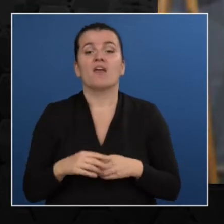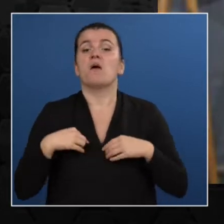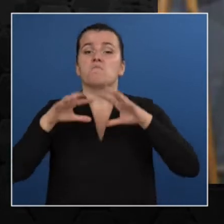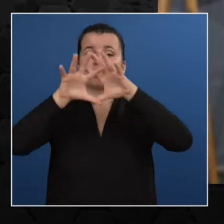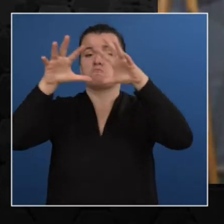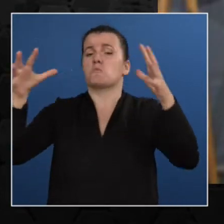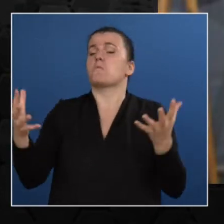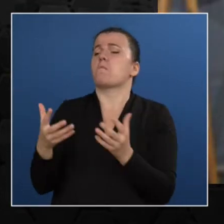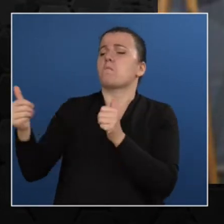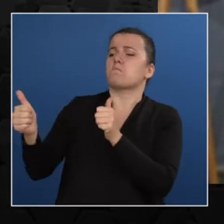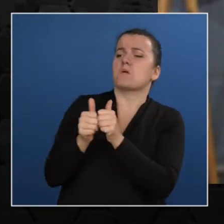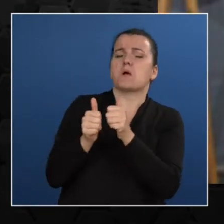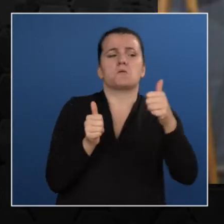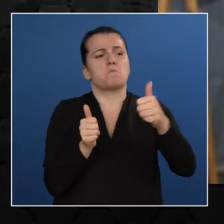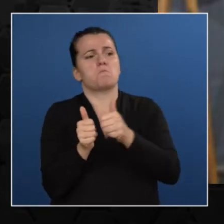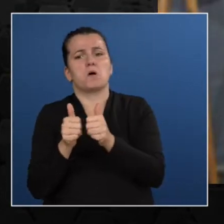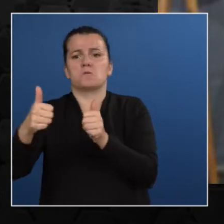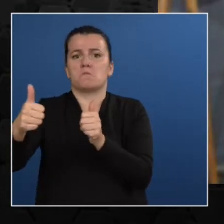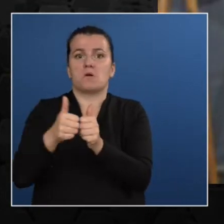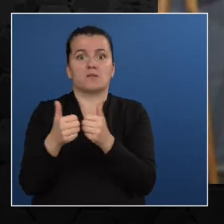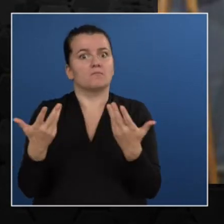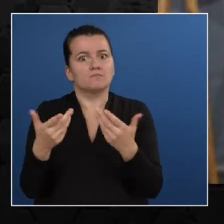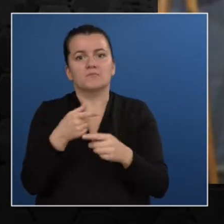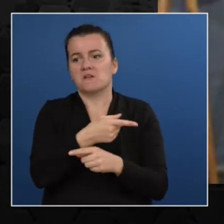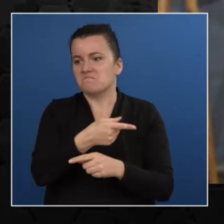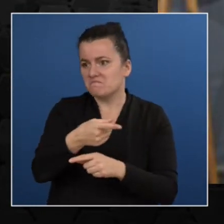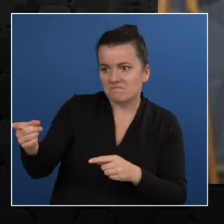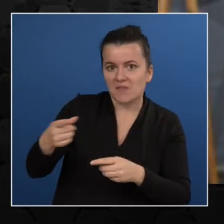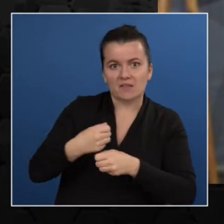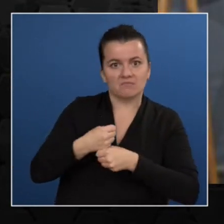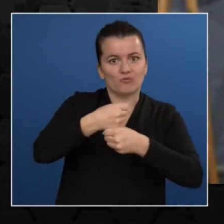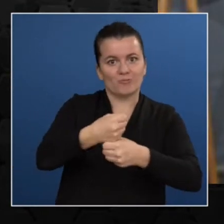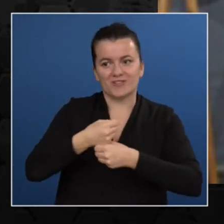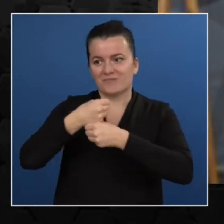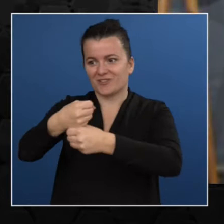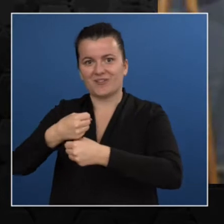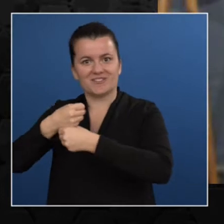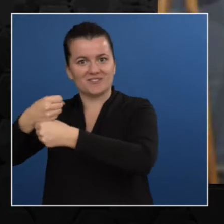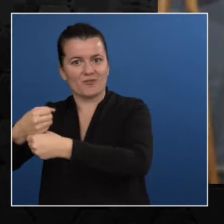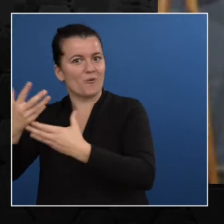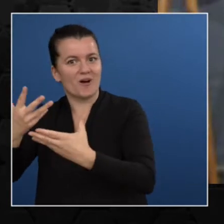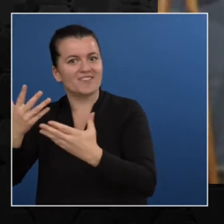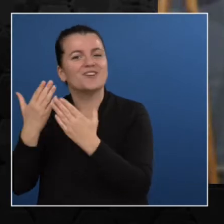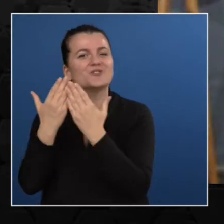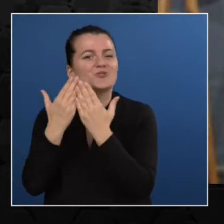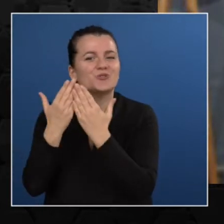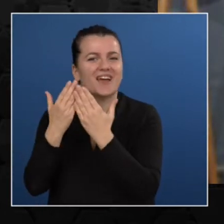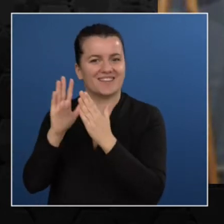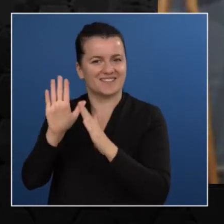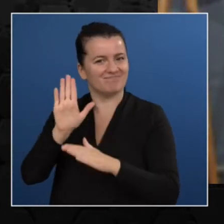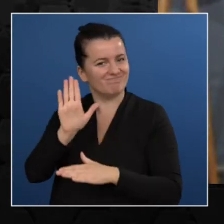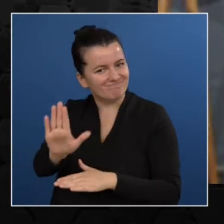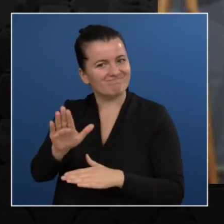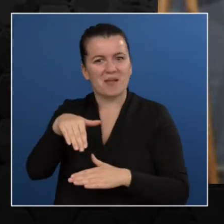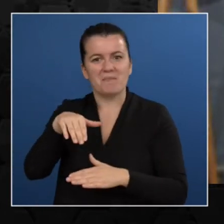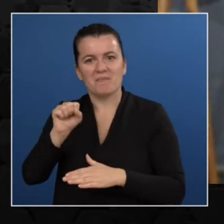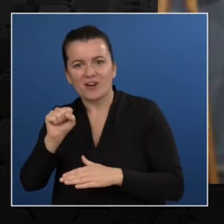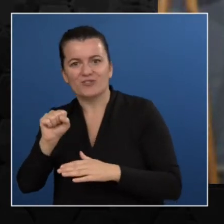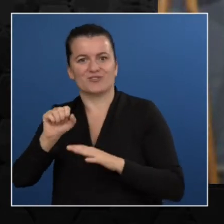are full-time students. So yeah, the next eight hours is going to be really, really exciting. Having said that,